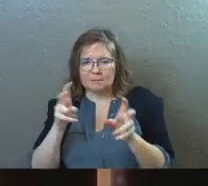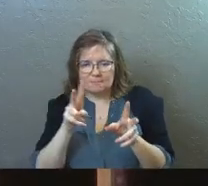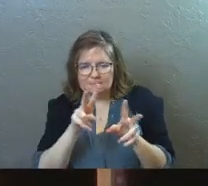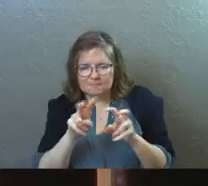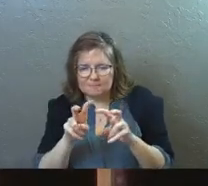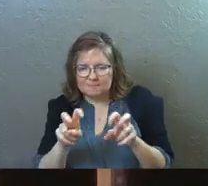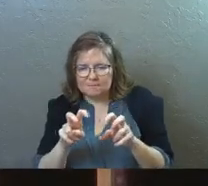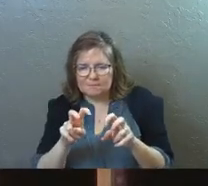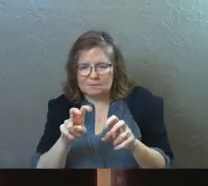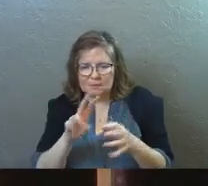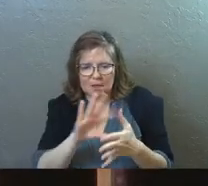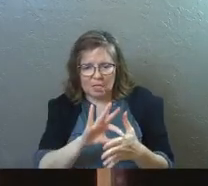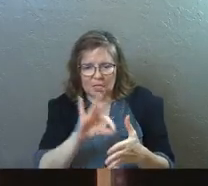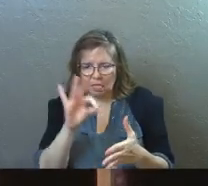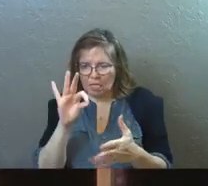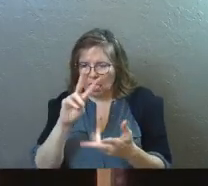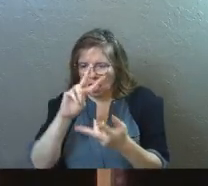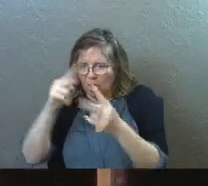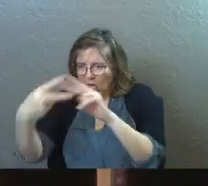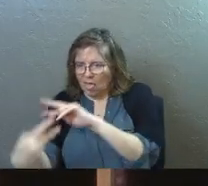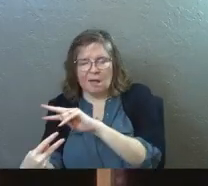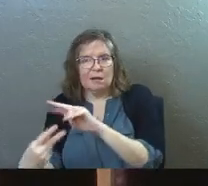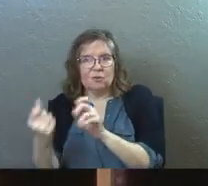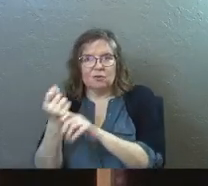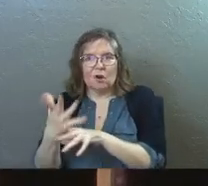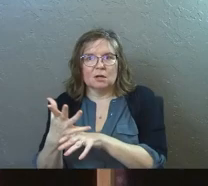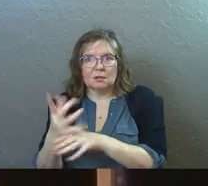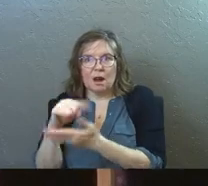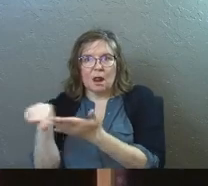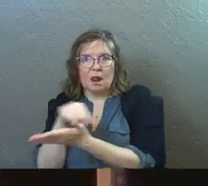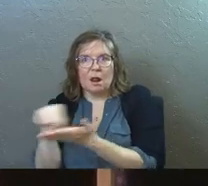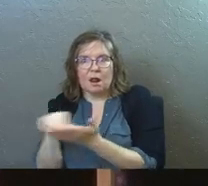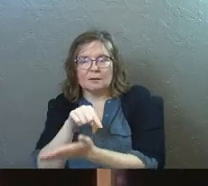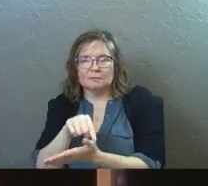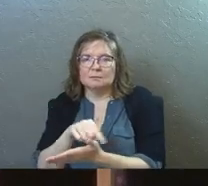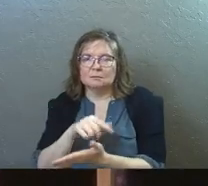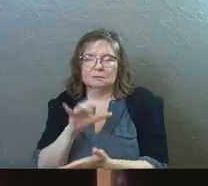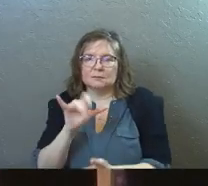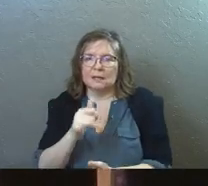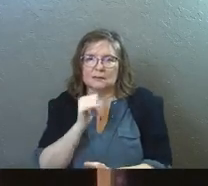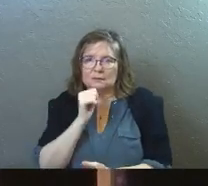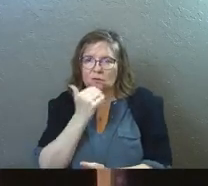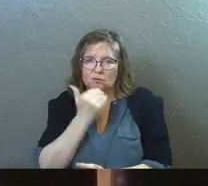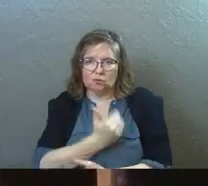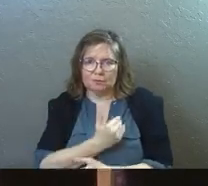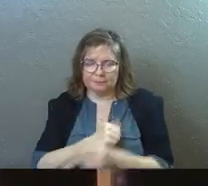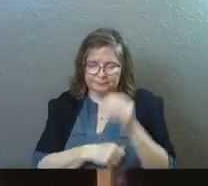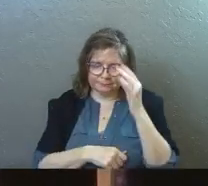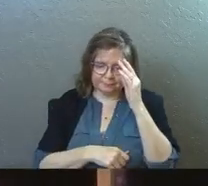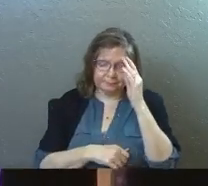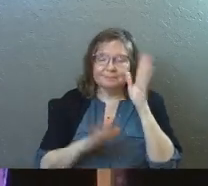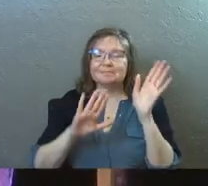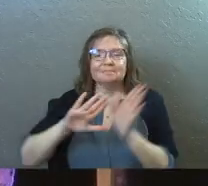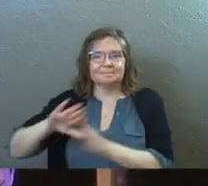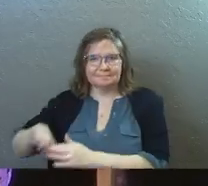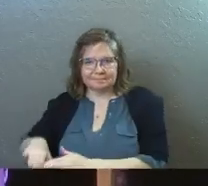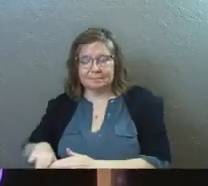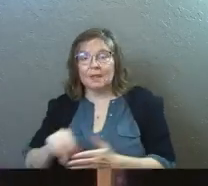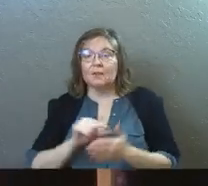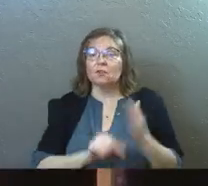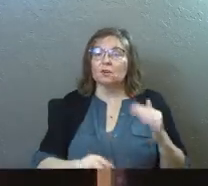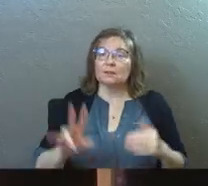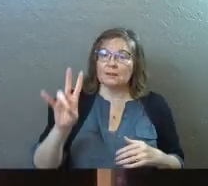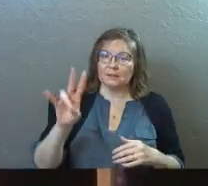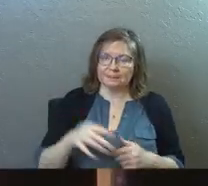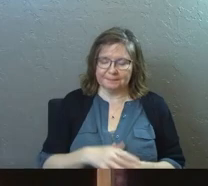out of it and causing you to feast on it all the time is not good. Verse 7. Let's get back to this.